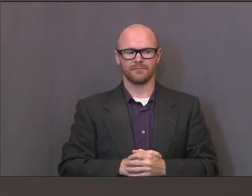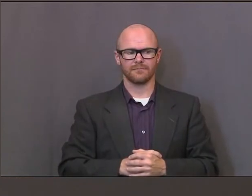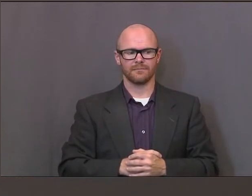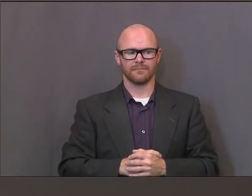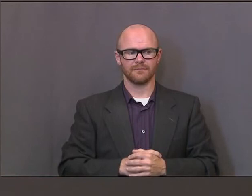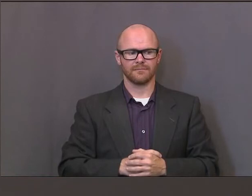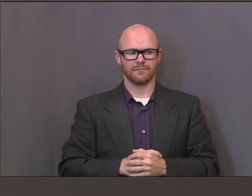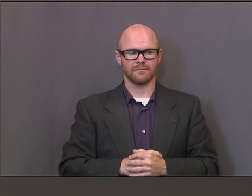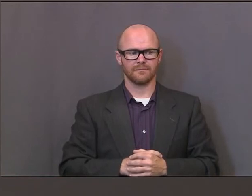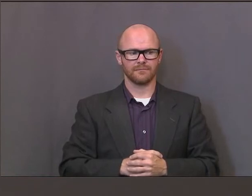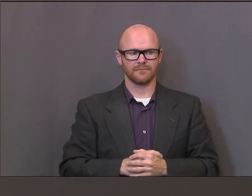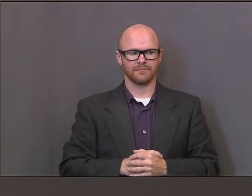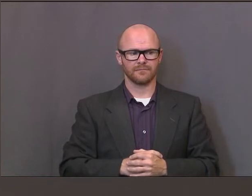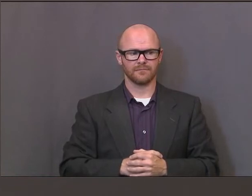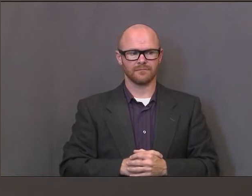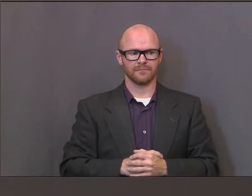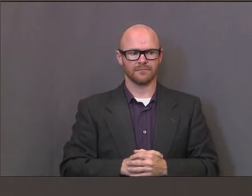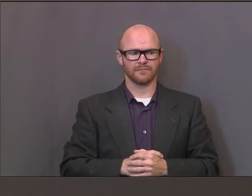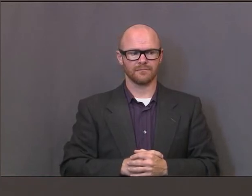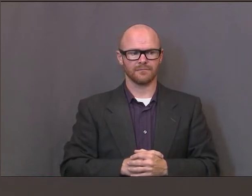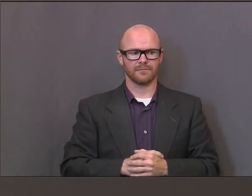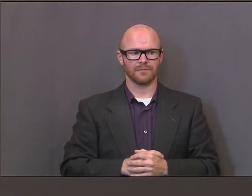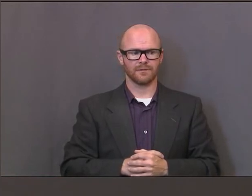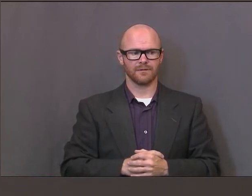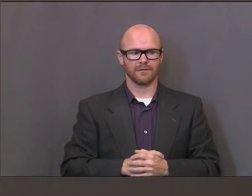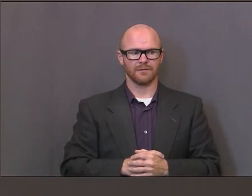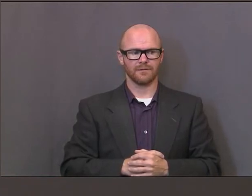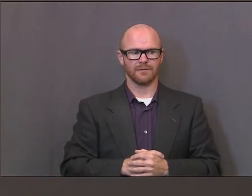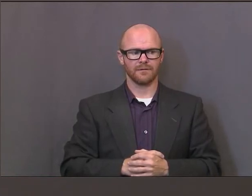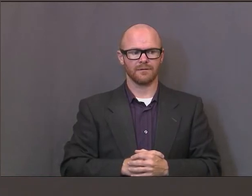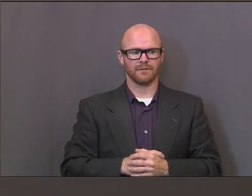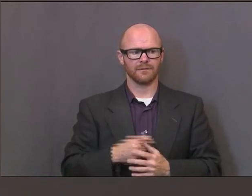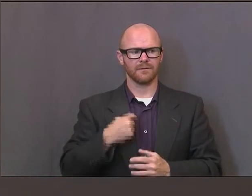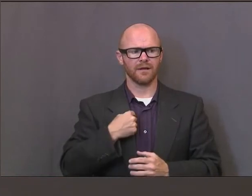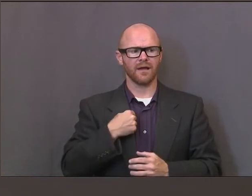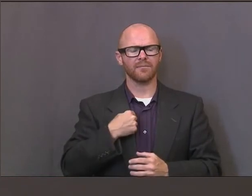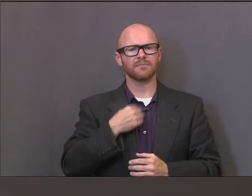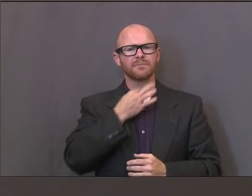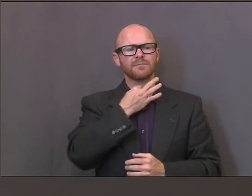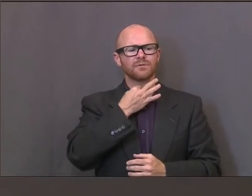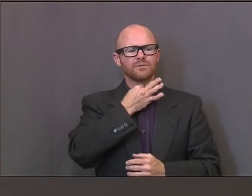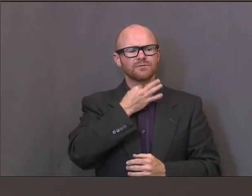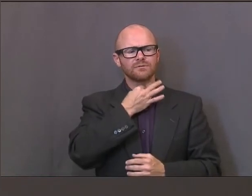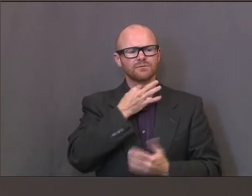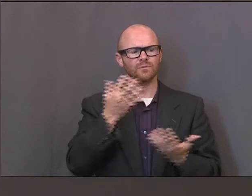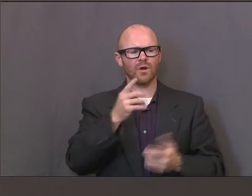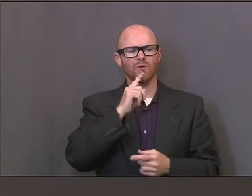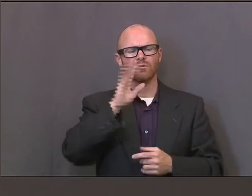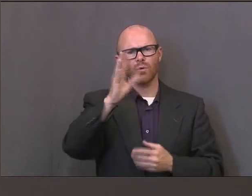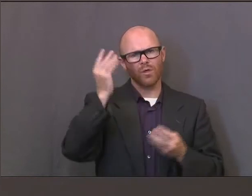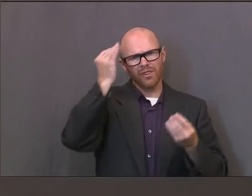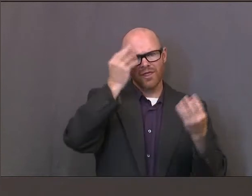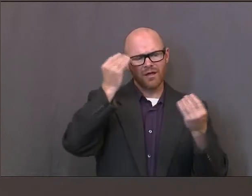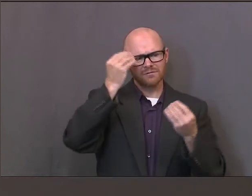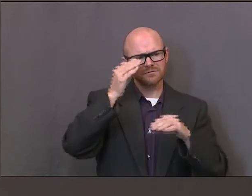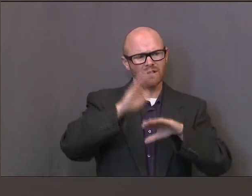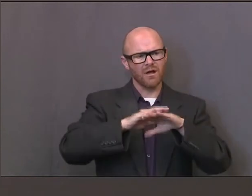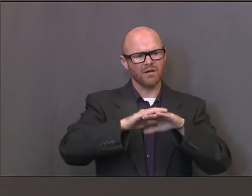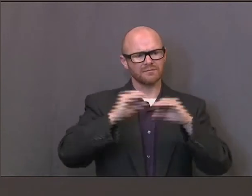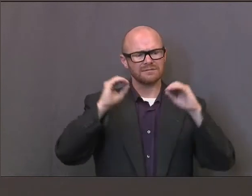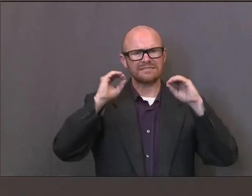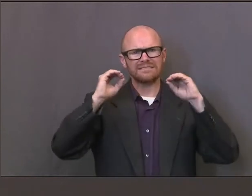Hi, this is Sonia Hudson from KUER. I'm curious your thoughts on teachers